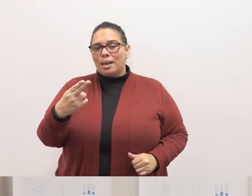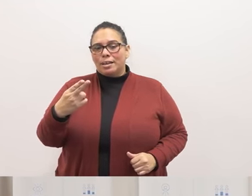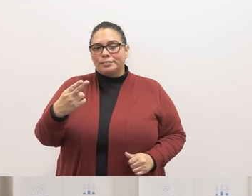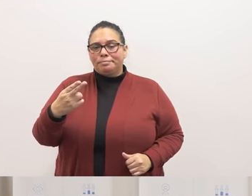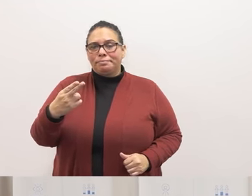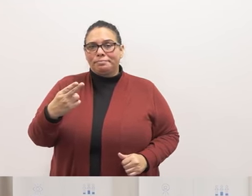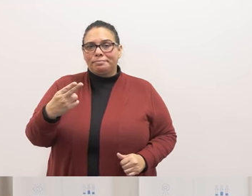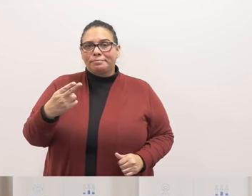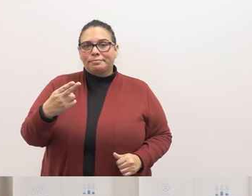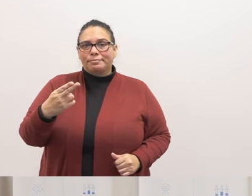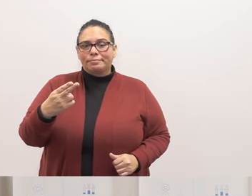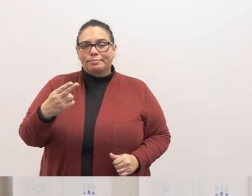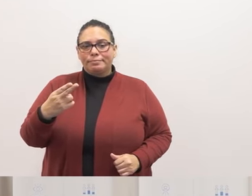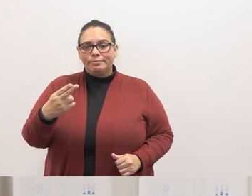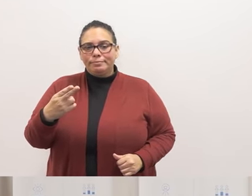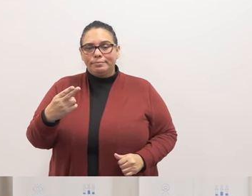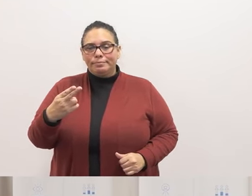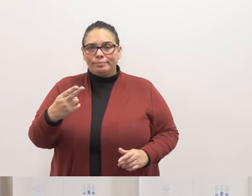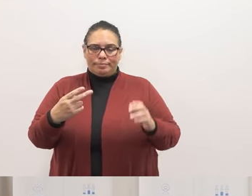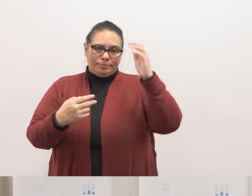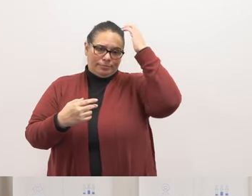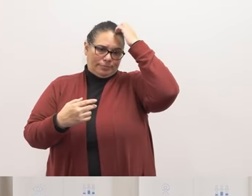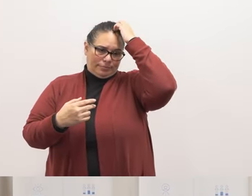Micah. Micah.